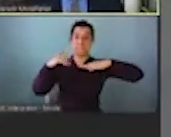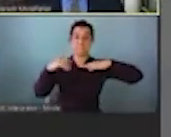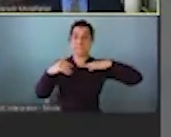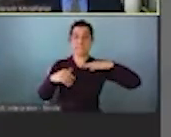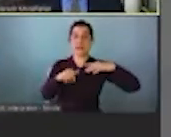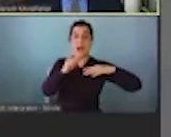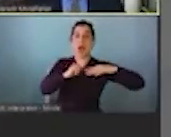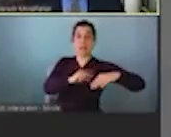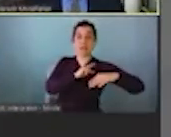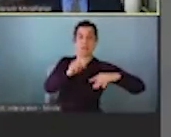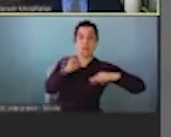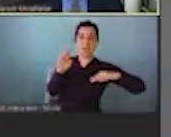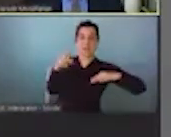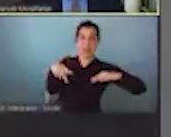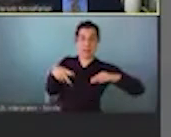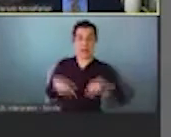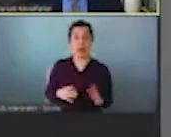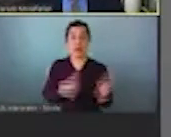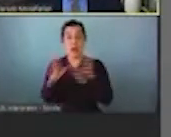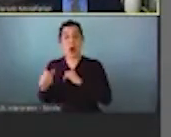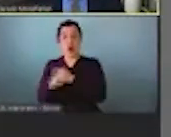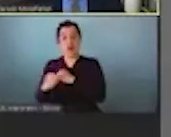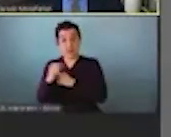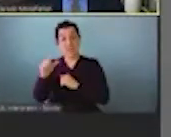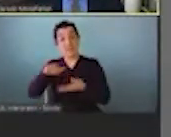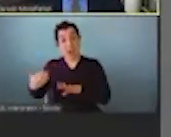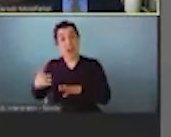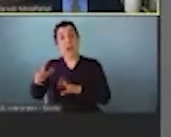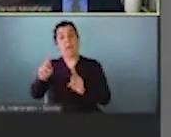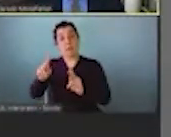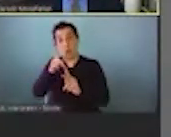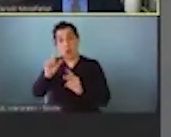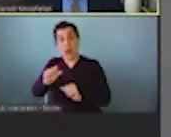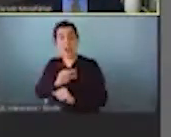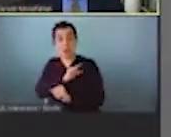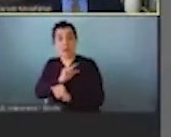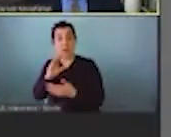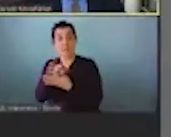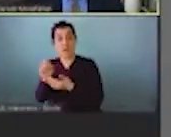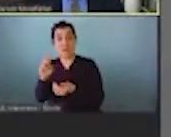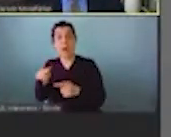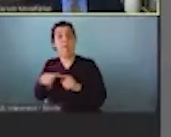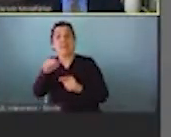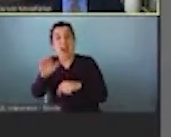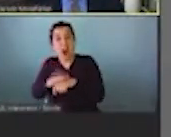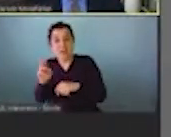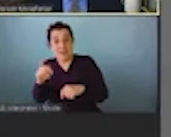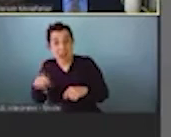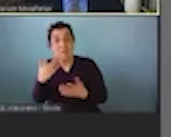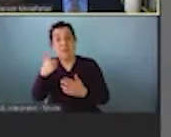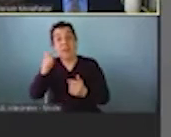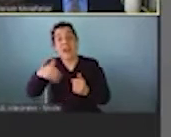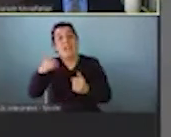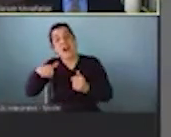in comparison, we show you the risk for dying for people who are eligible for snap, according to their income, but are not on snap, probably because they have other social